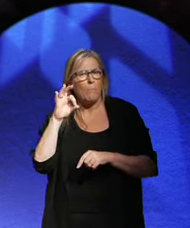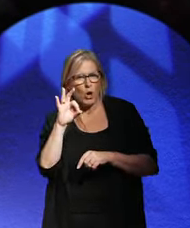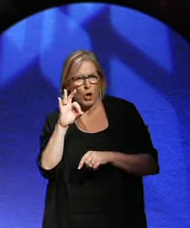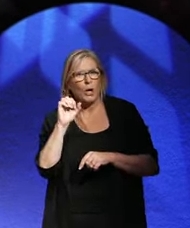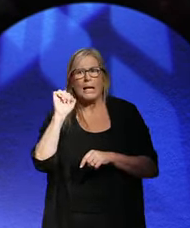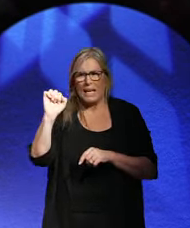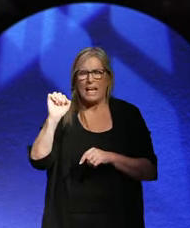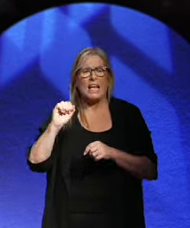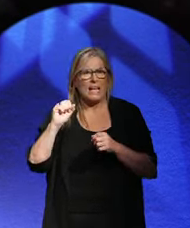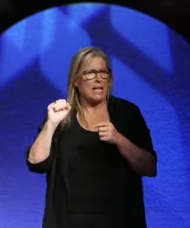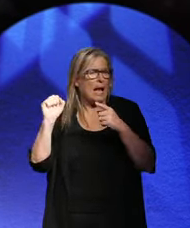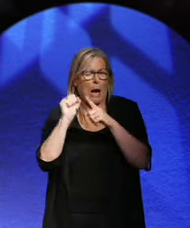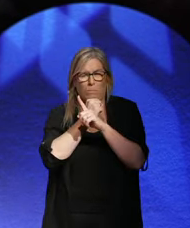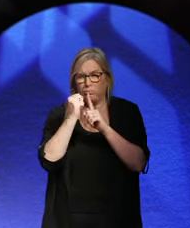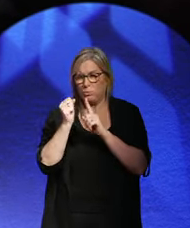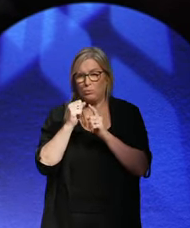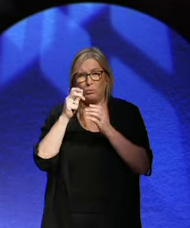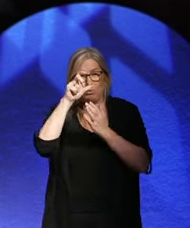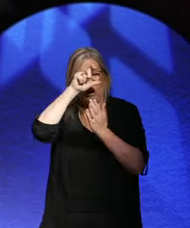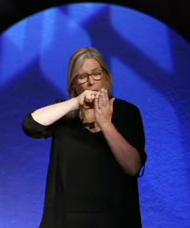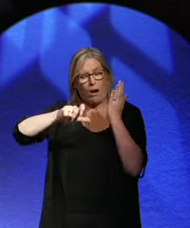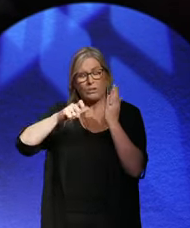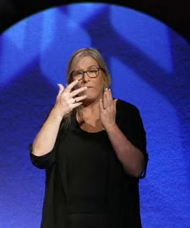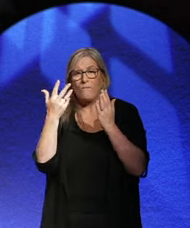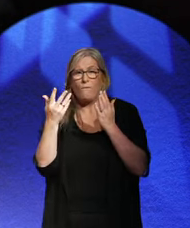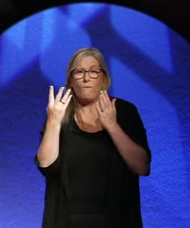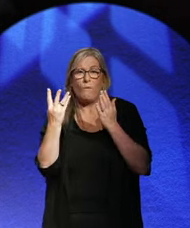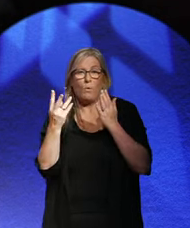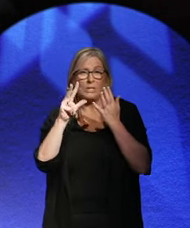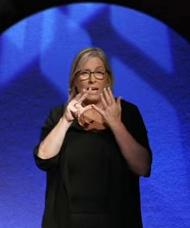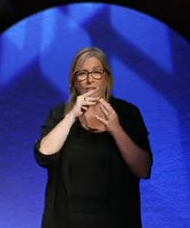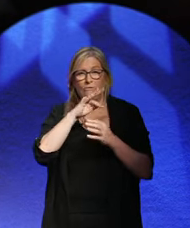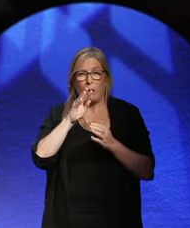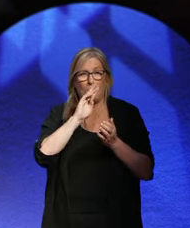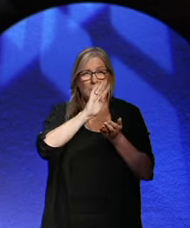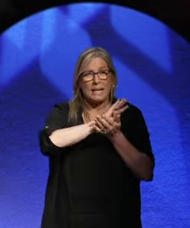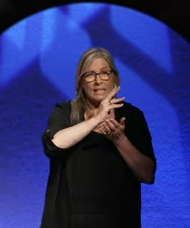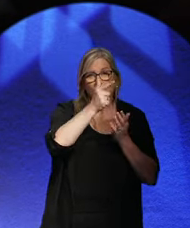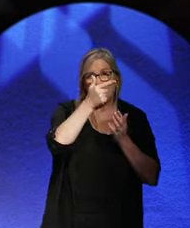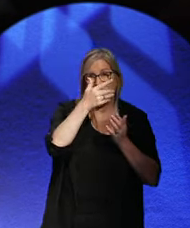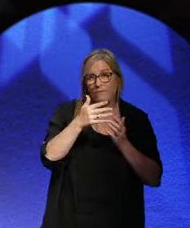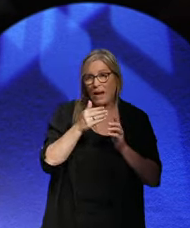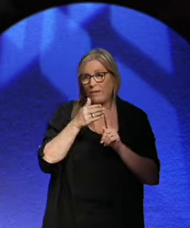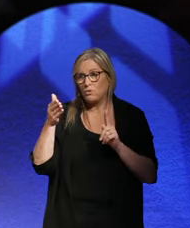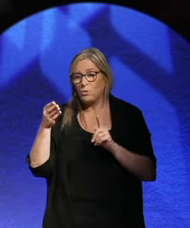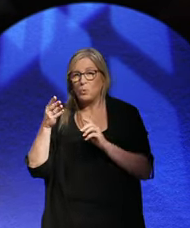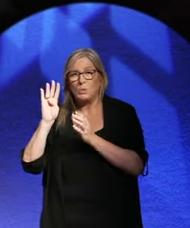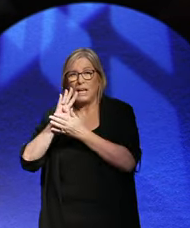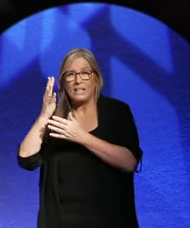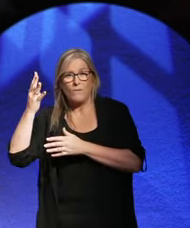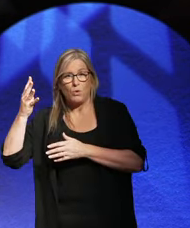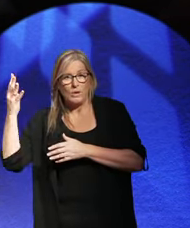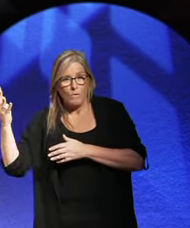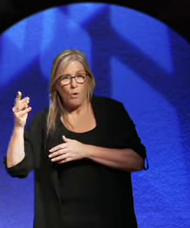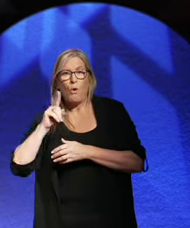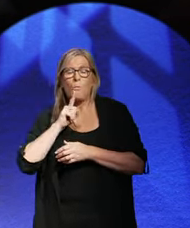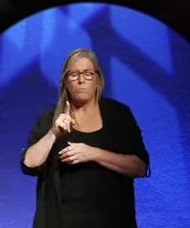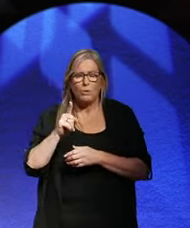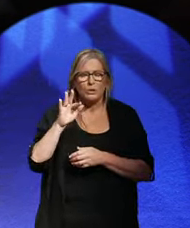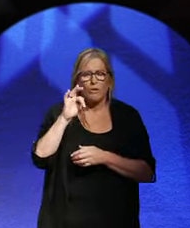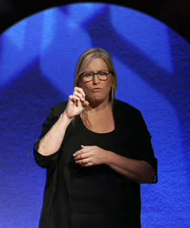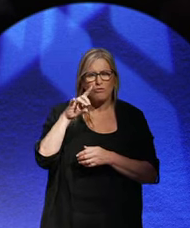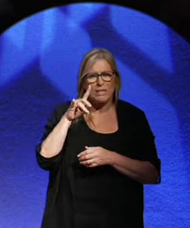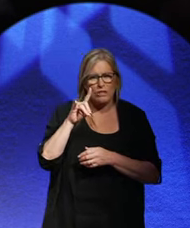Article 48 most flagrantly between 1925 to 1934. But Friedrich Ebert, elected by members of the National